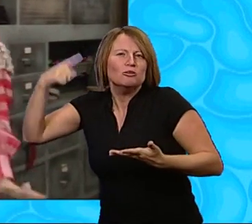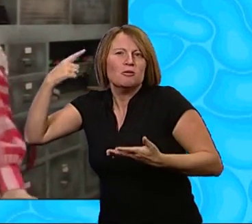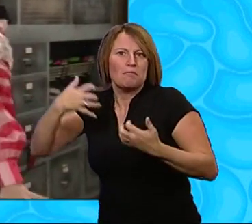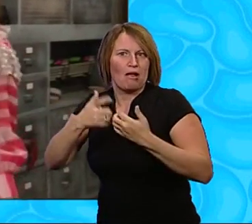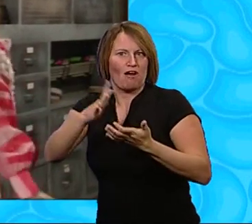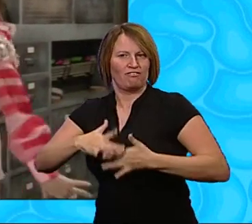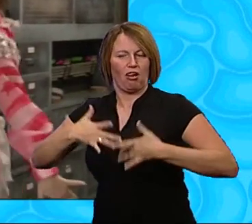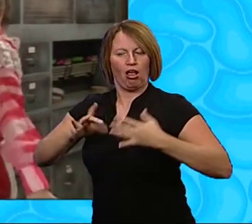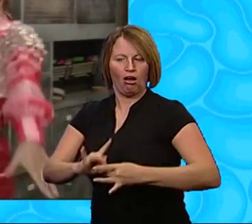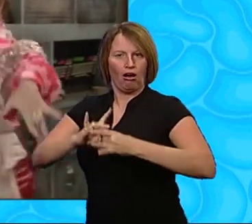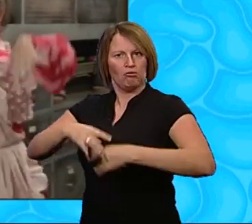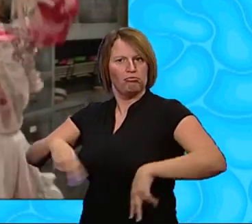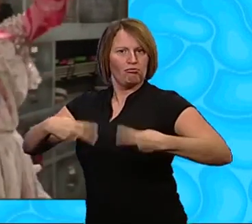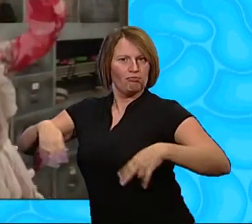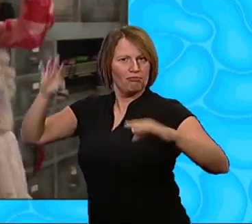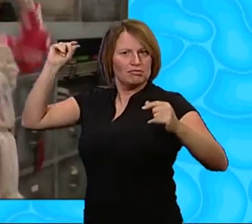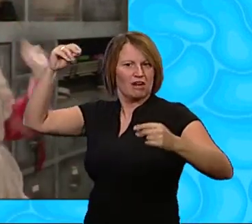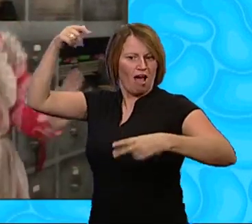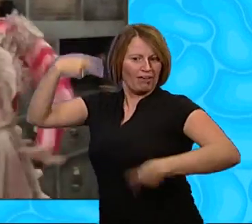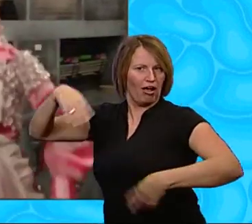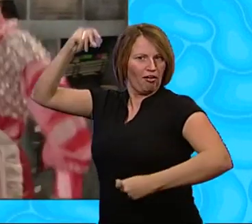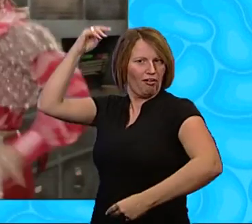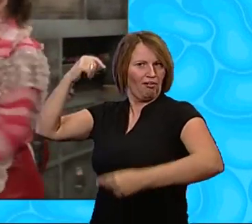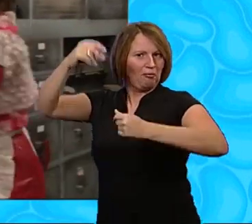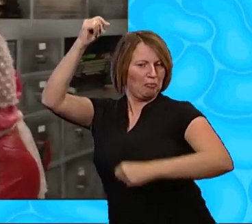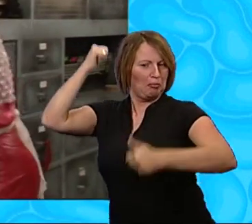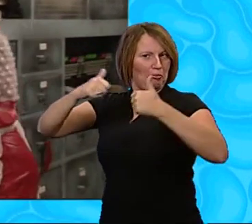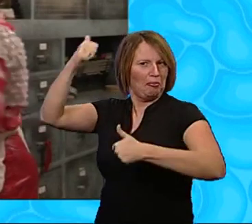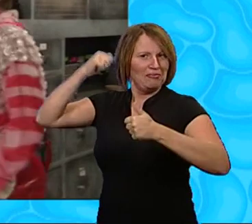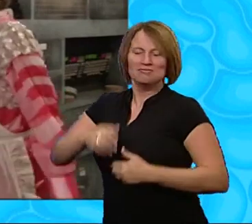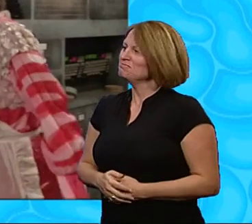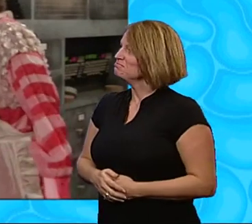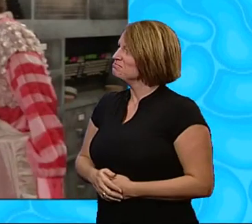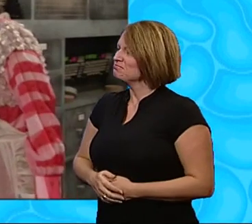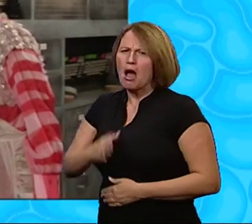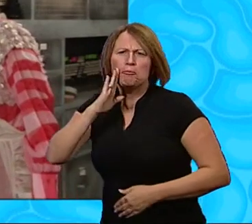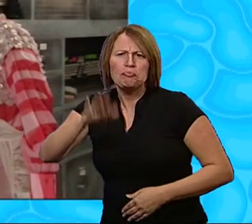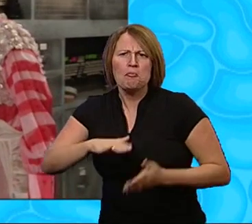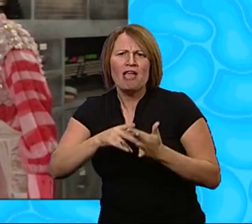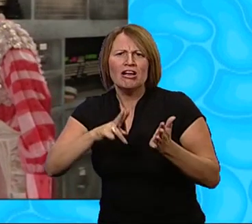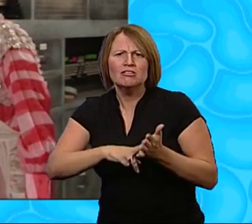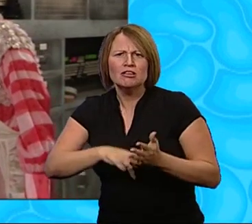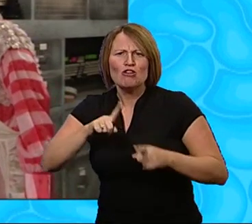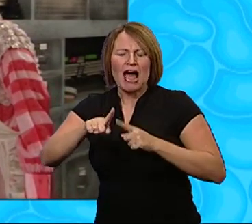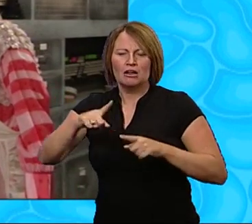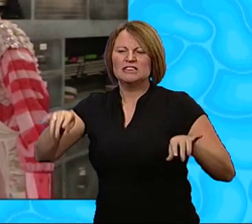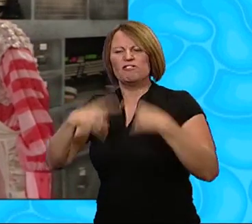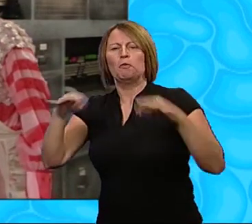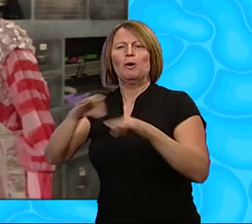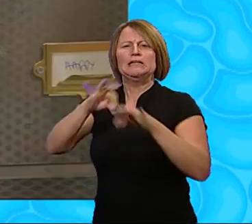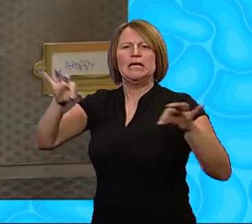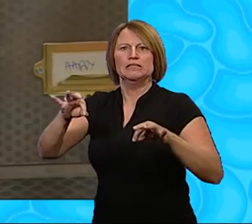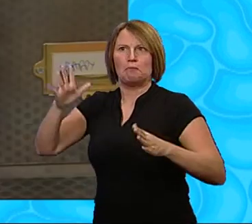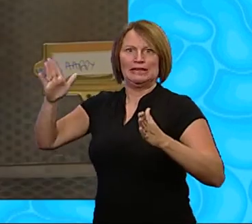to how they make you feel This is lively, innit? Er... Melvin, try space music! Draw five